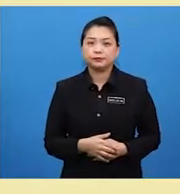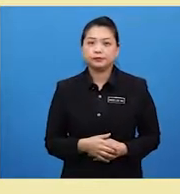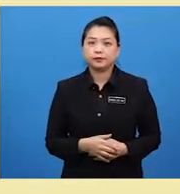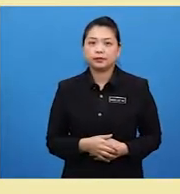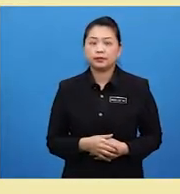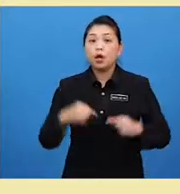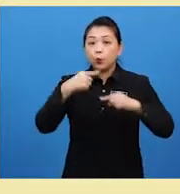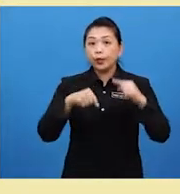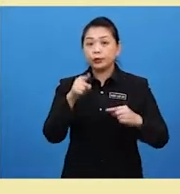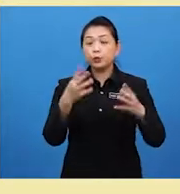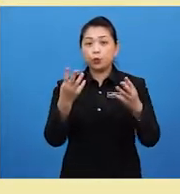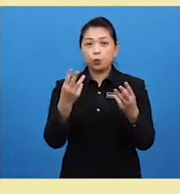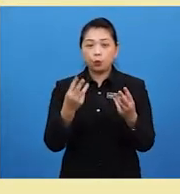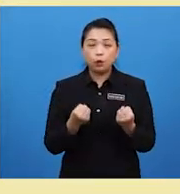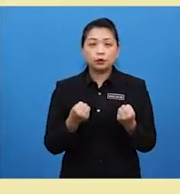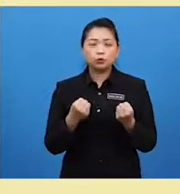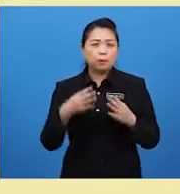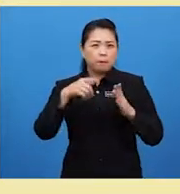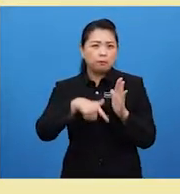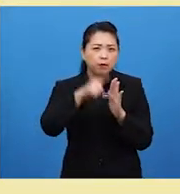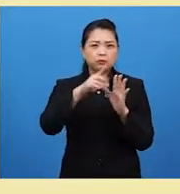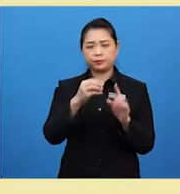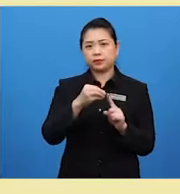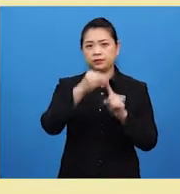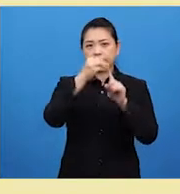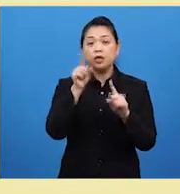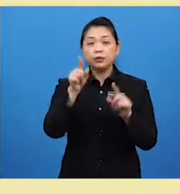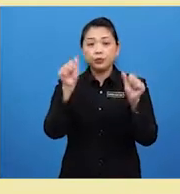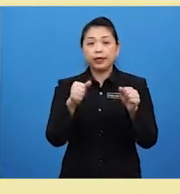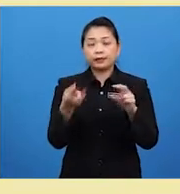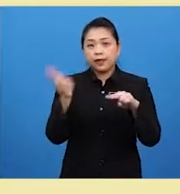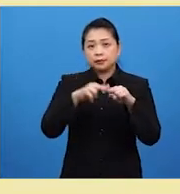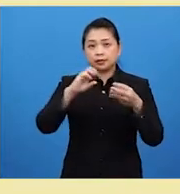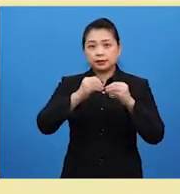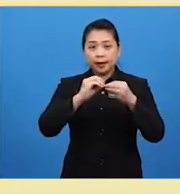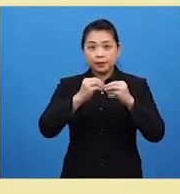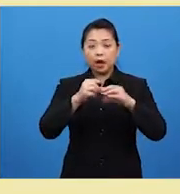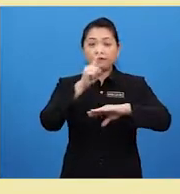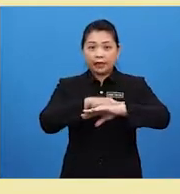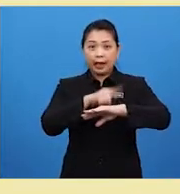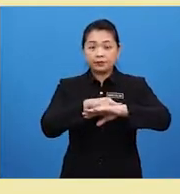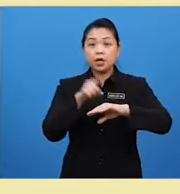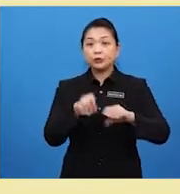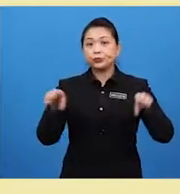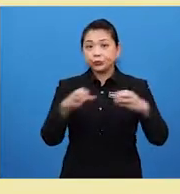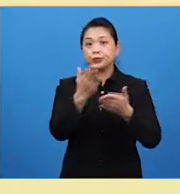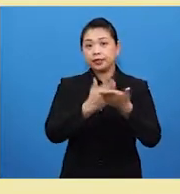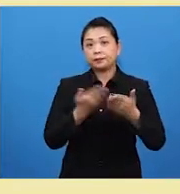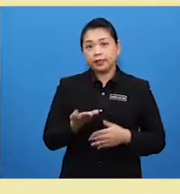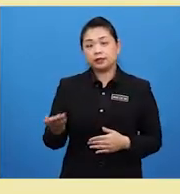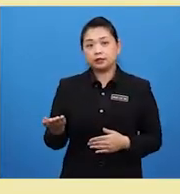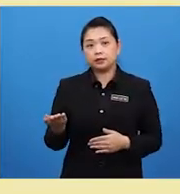When you want to be more specific, you can add the number of times you do something,